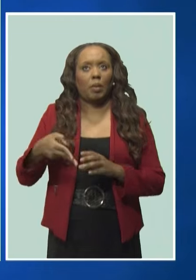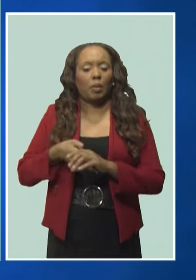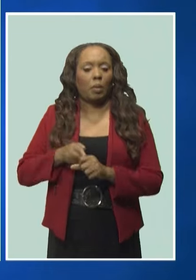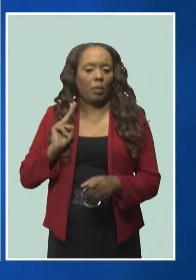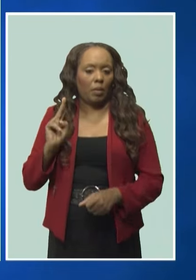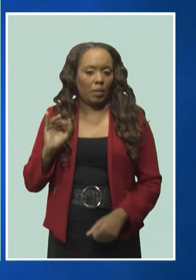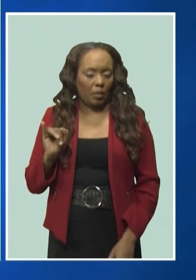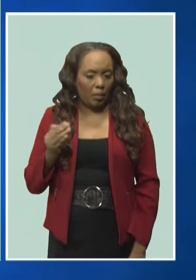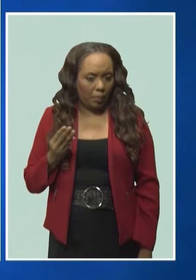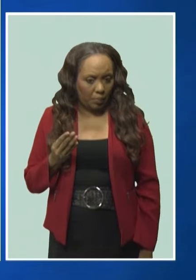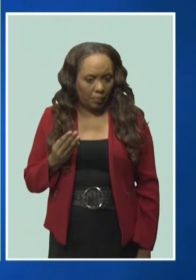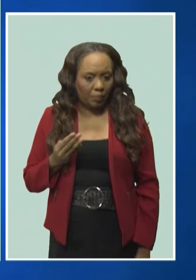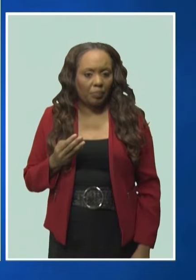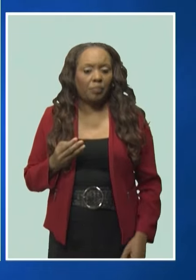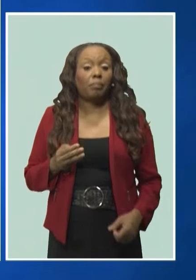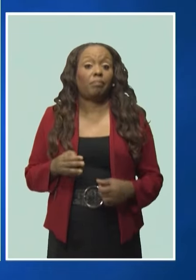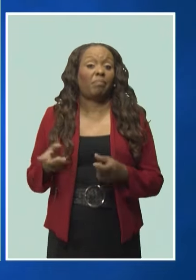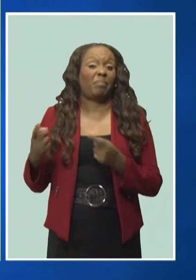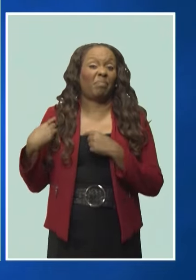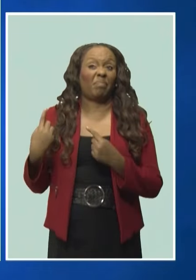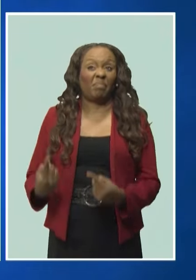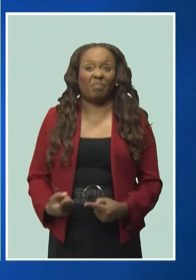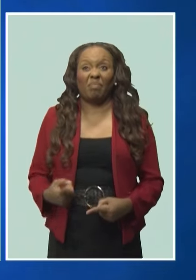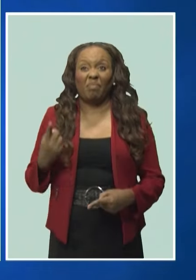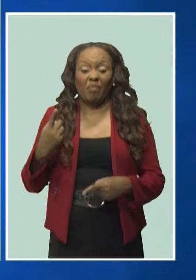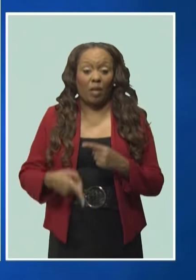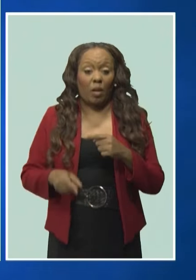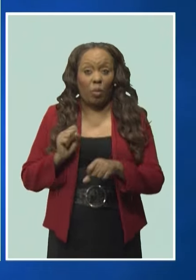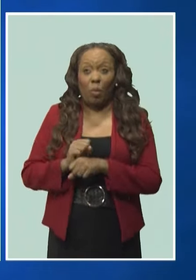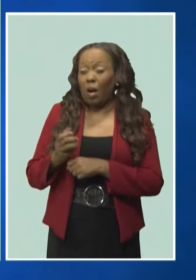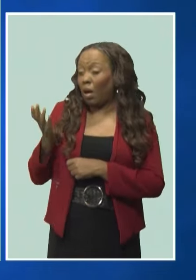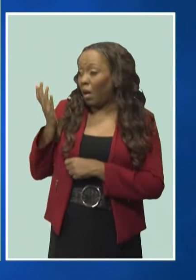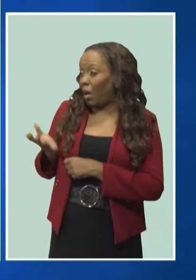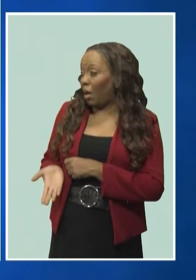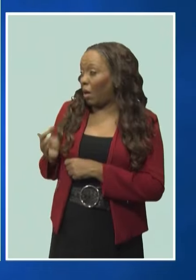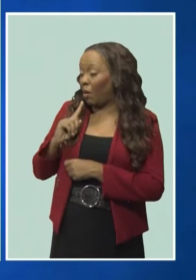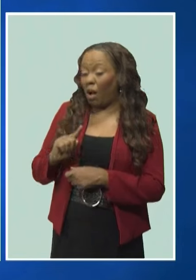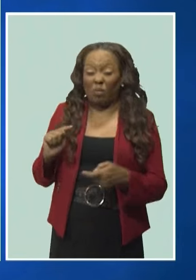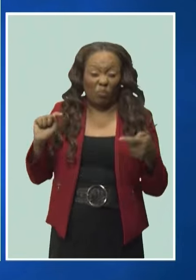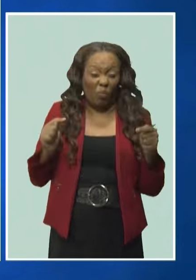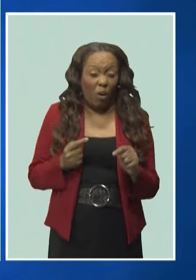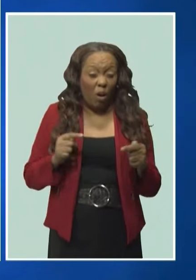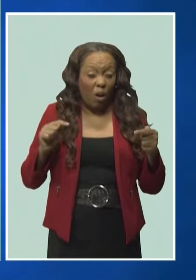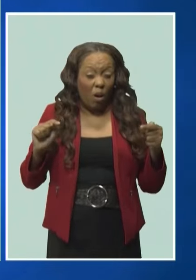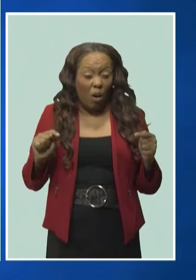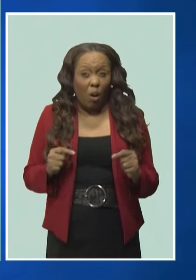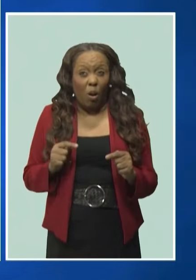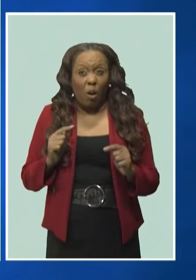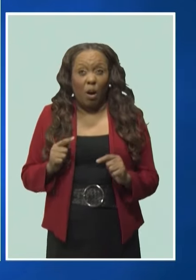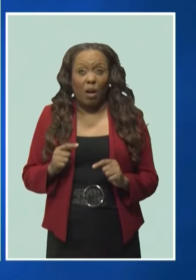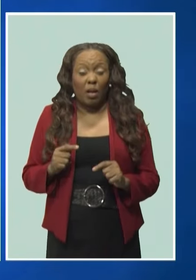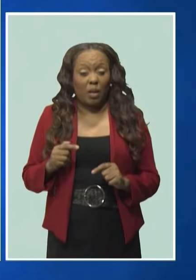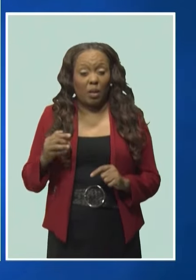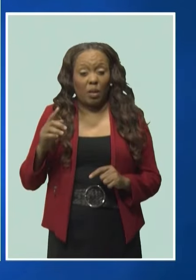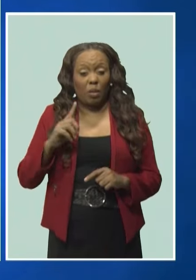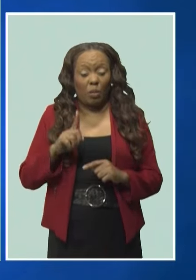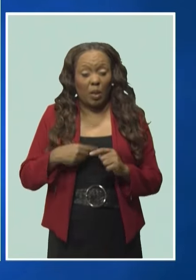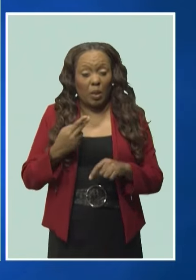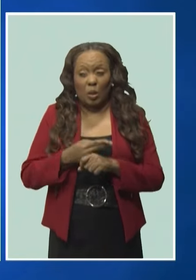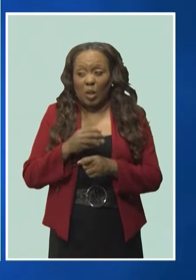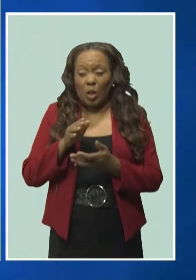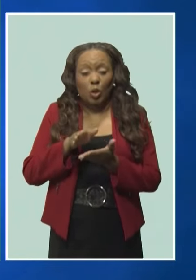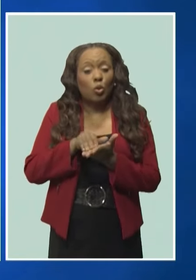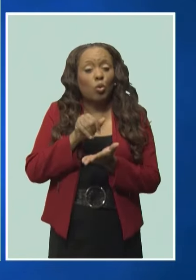her job. Since then, she has been unable to work because the condition is painful, and even soap can cause severe